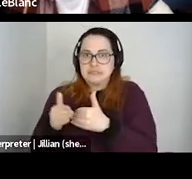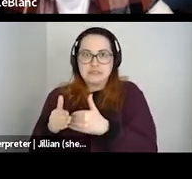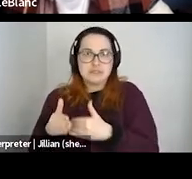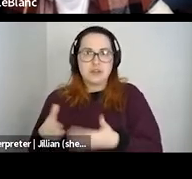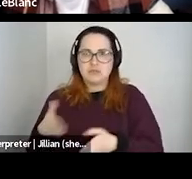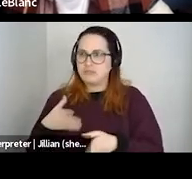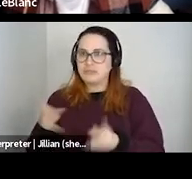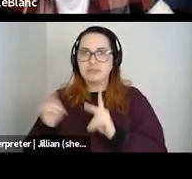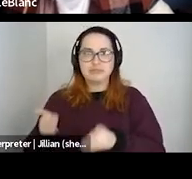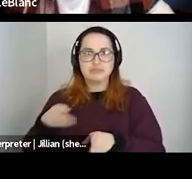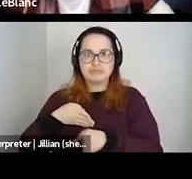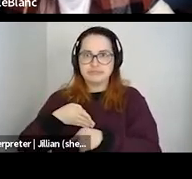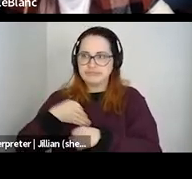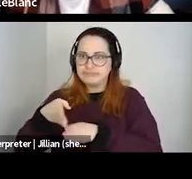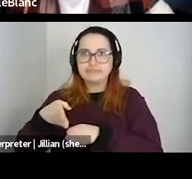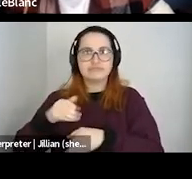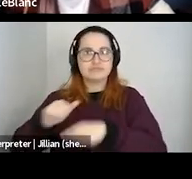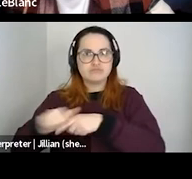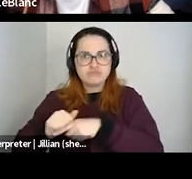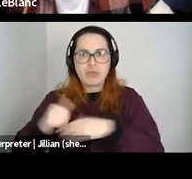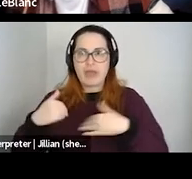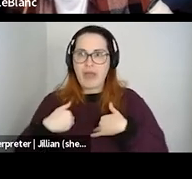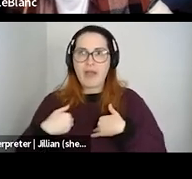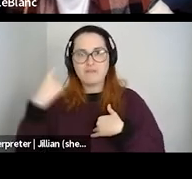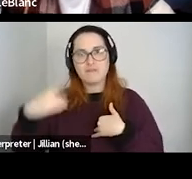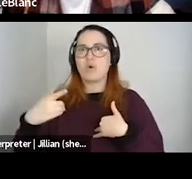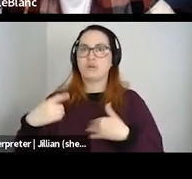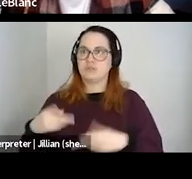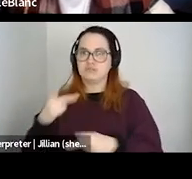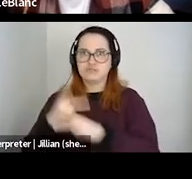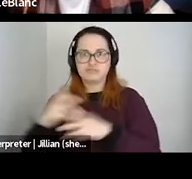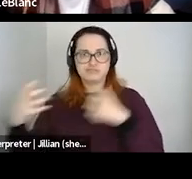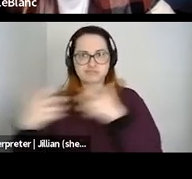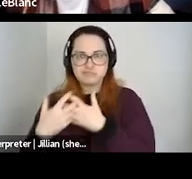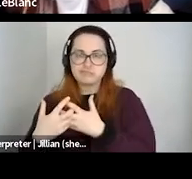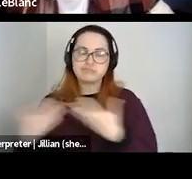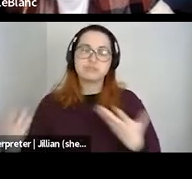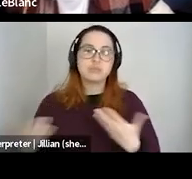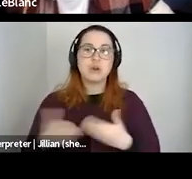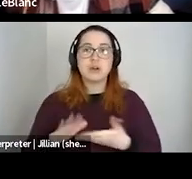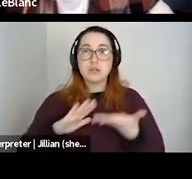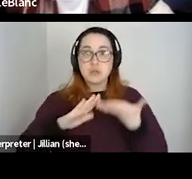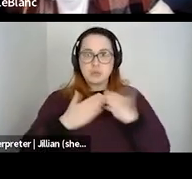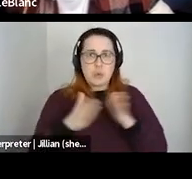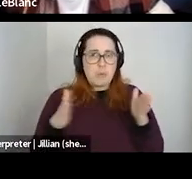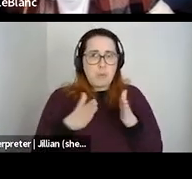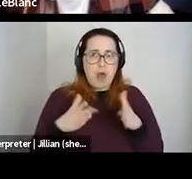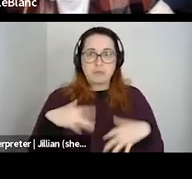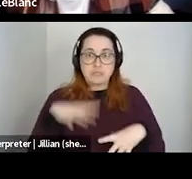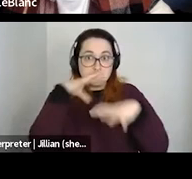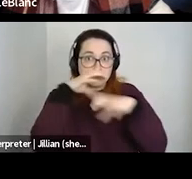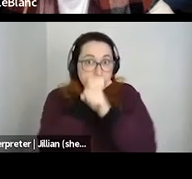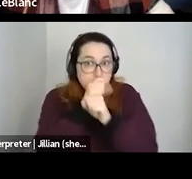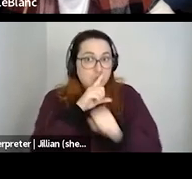providing gender affirming care, fear of confidentiality breaches within small communities, services that may only be accessible